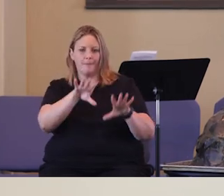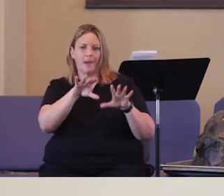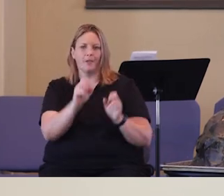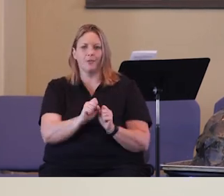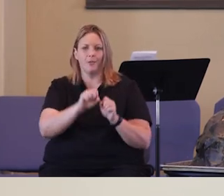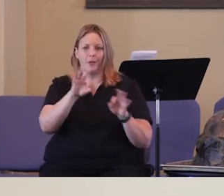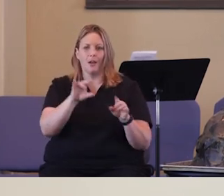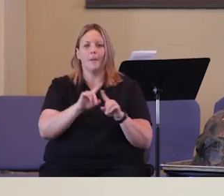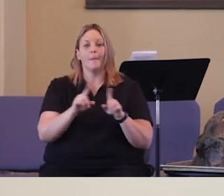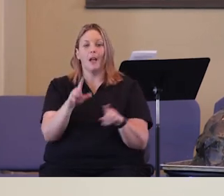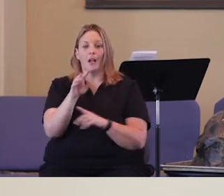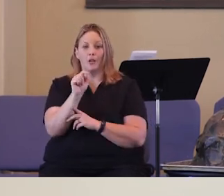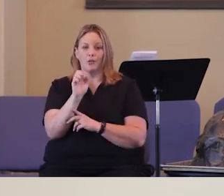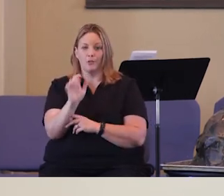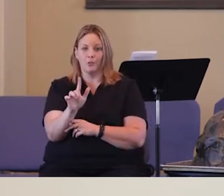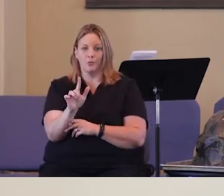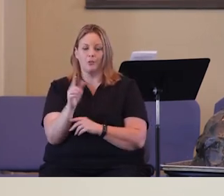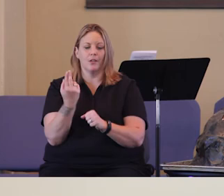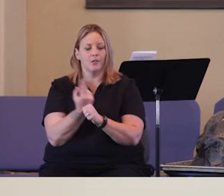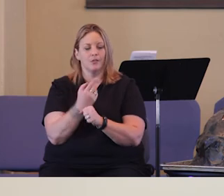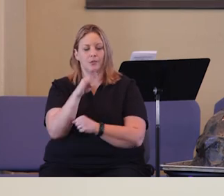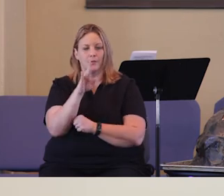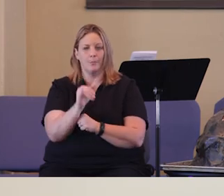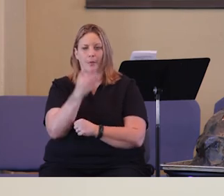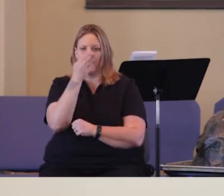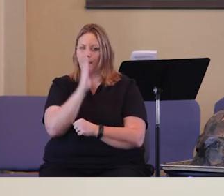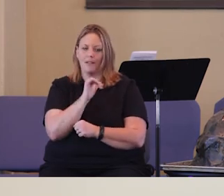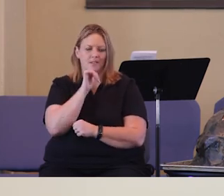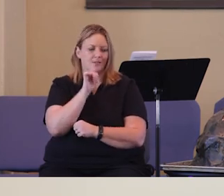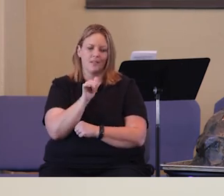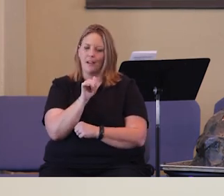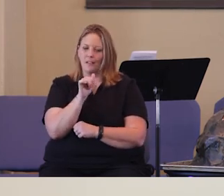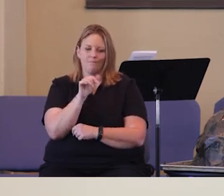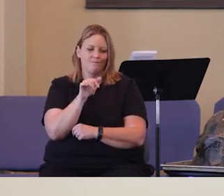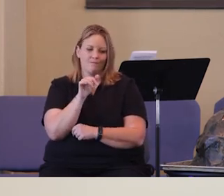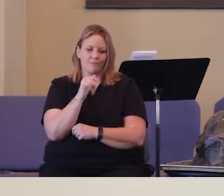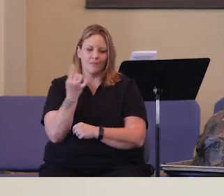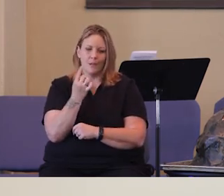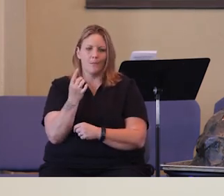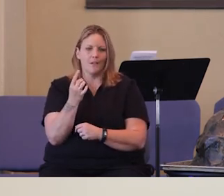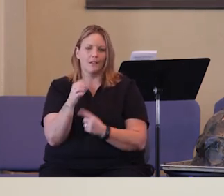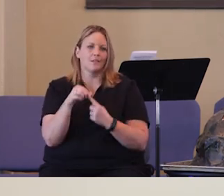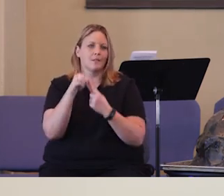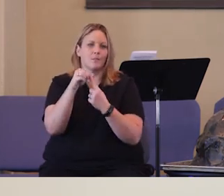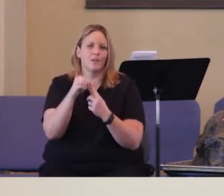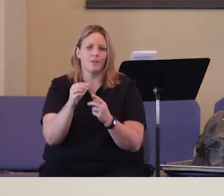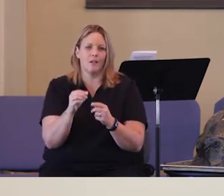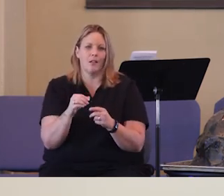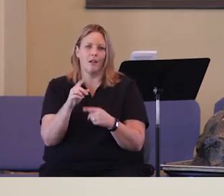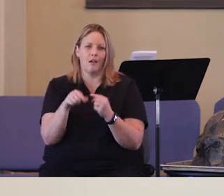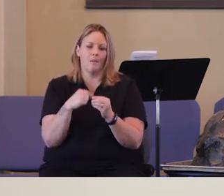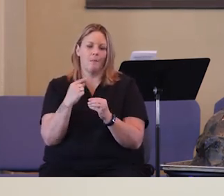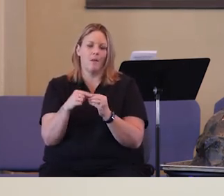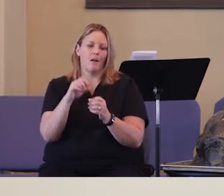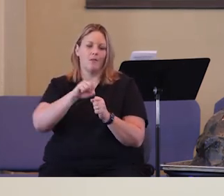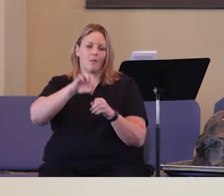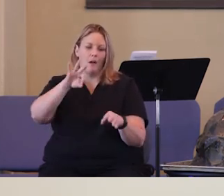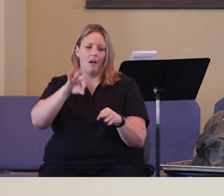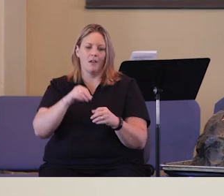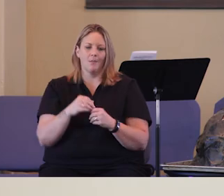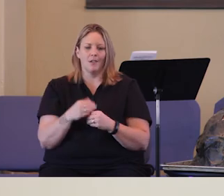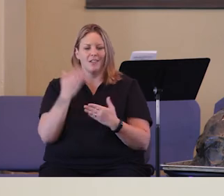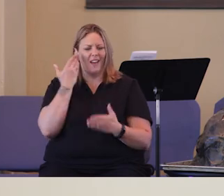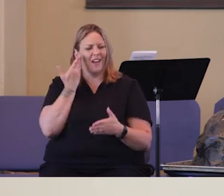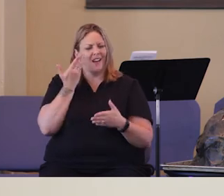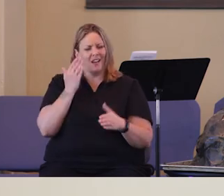rod is a tool used by God and there's nothing necessarily special about the rod. But I don't know for